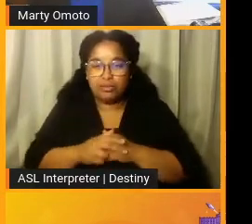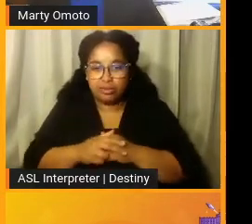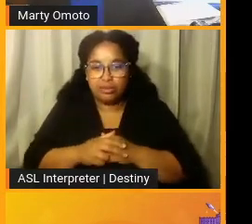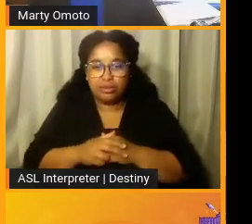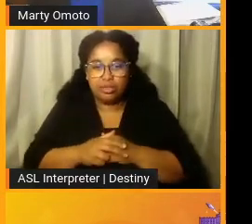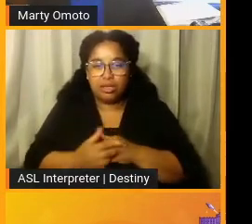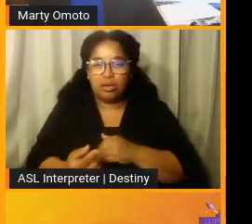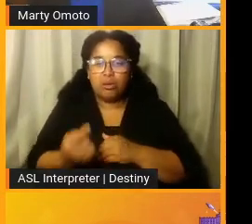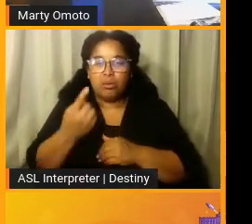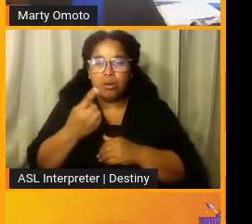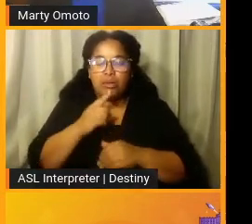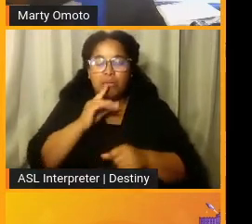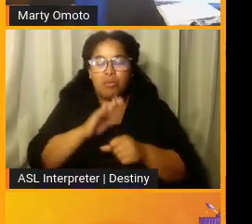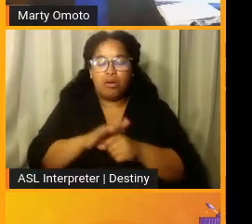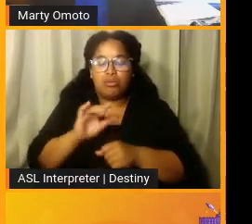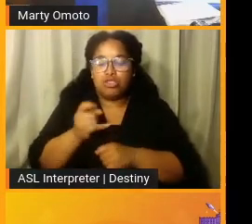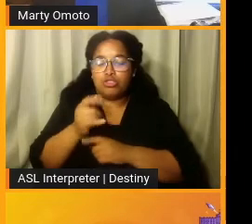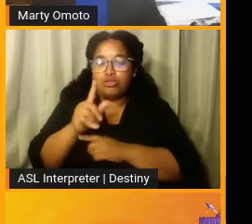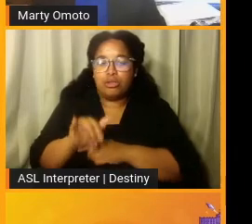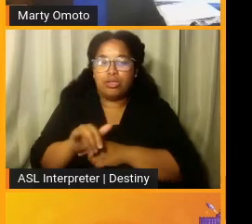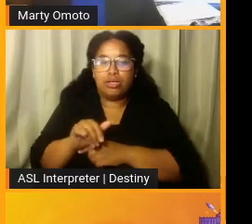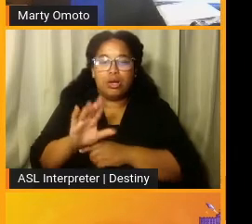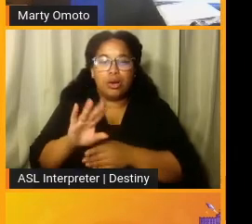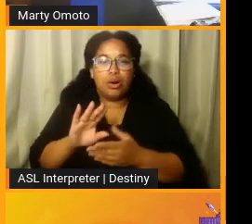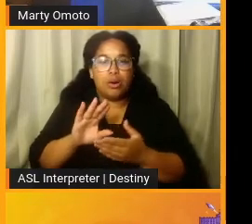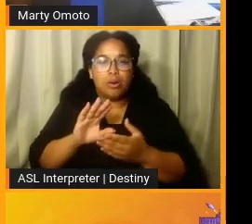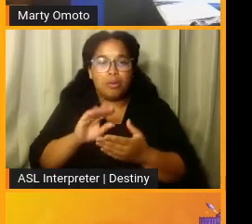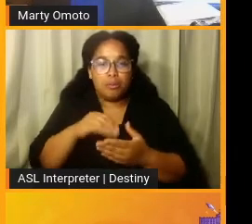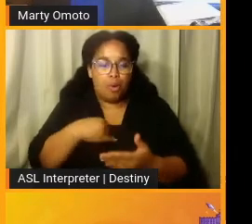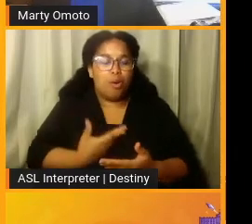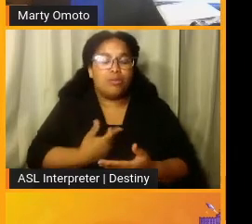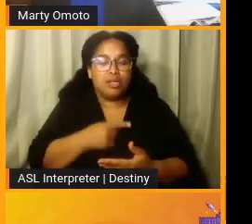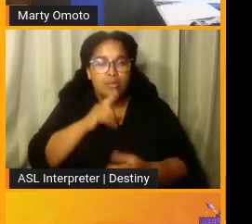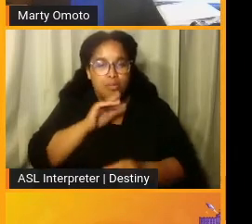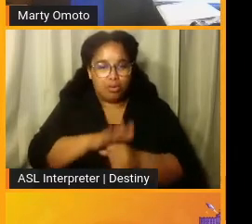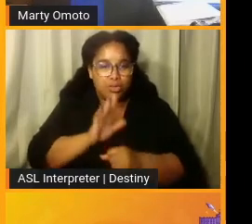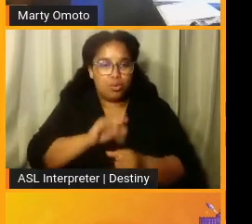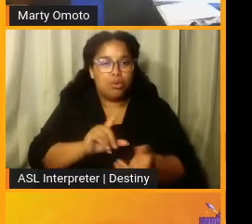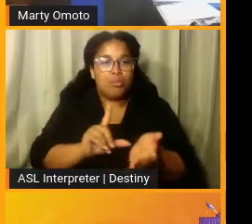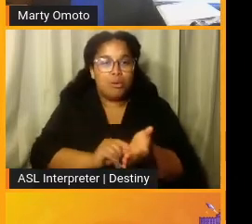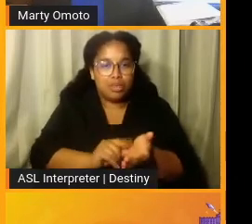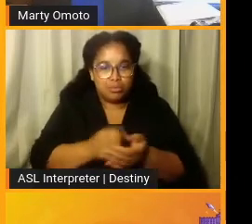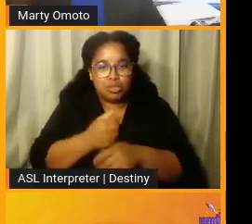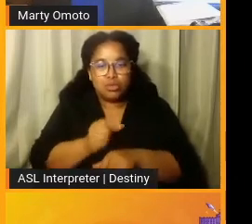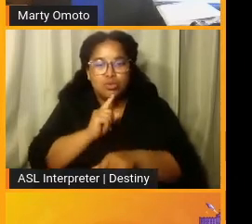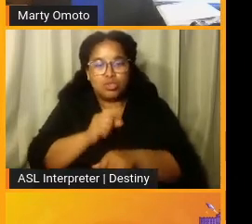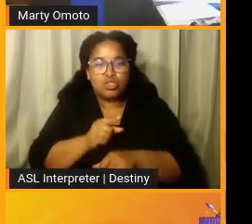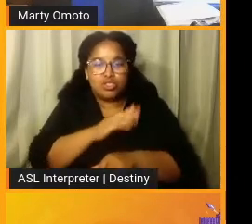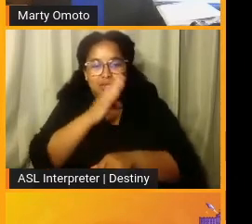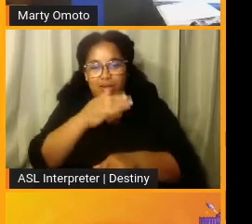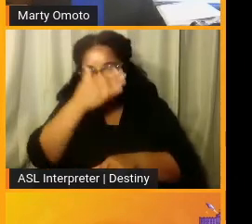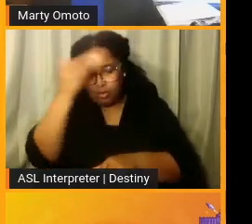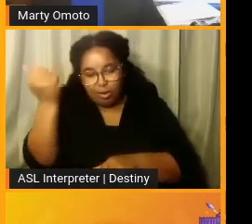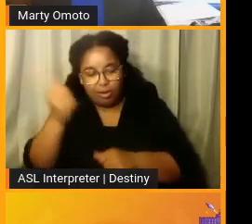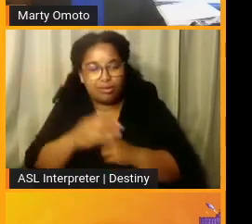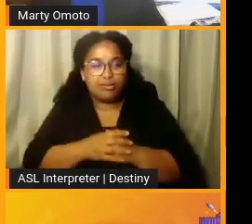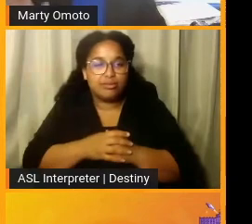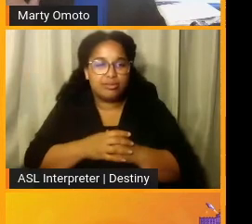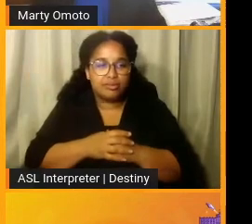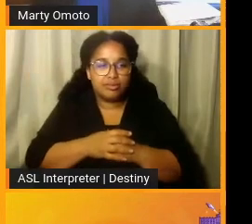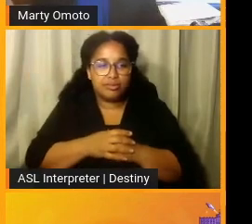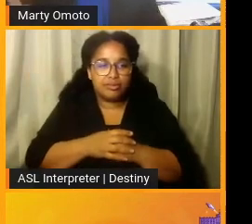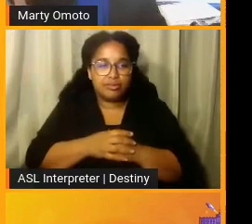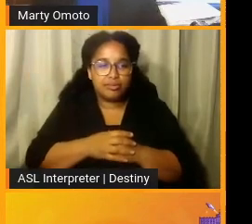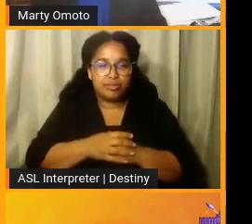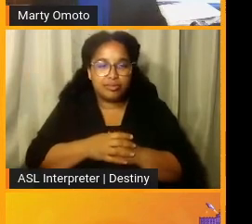I promised Shirley that I would get her poems published and that I would make sure that she was never forgotten. Uh,